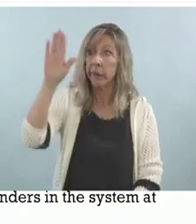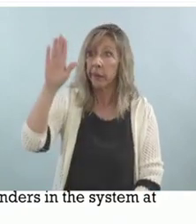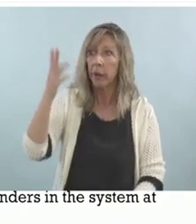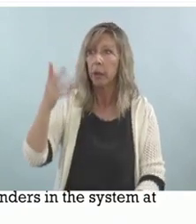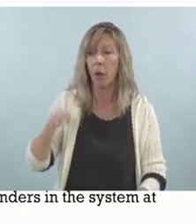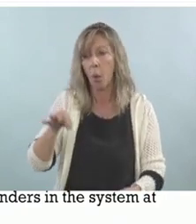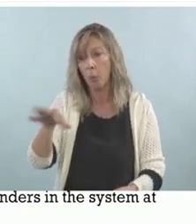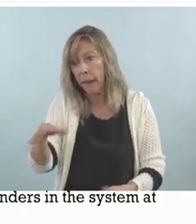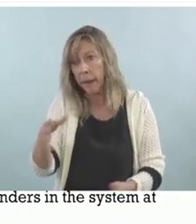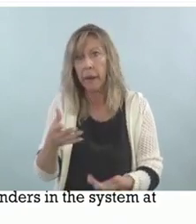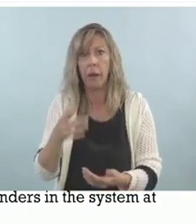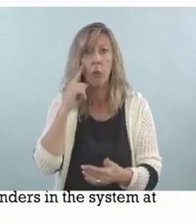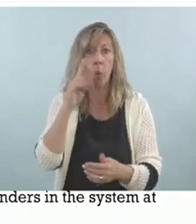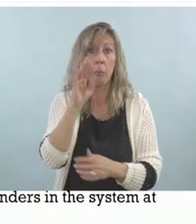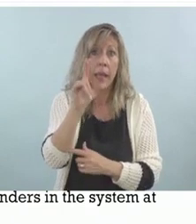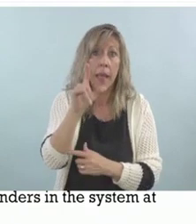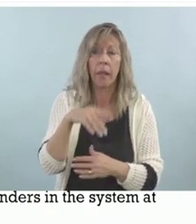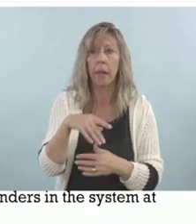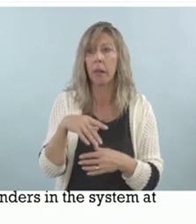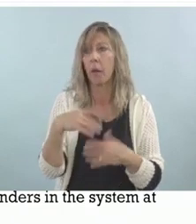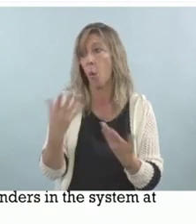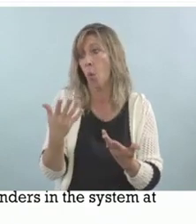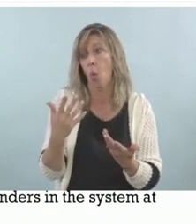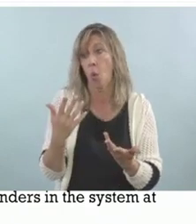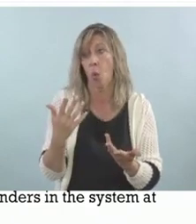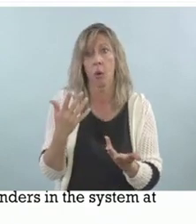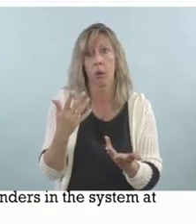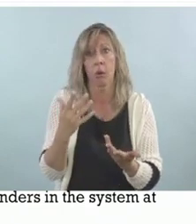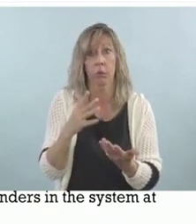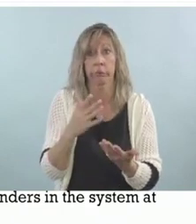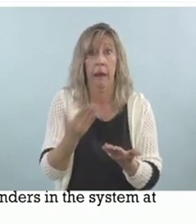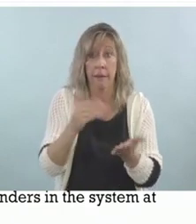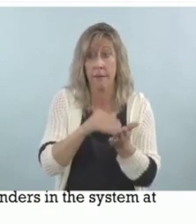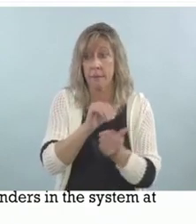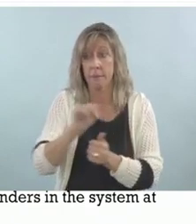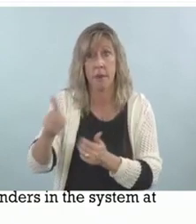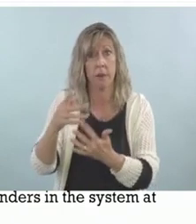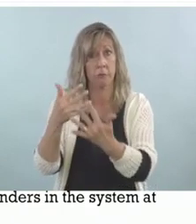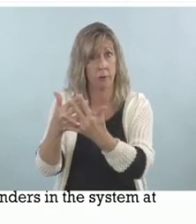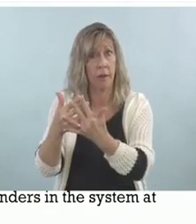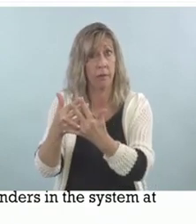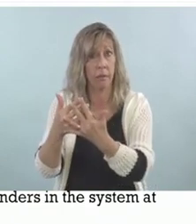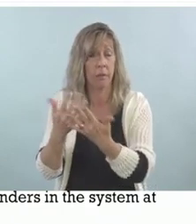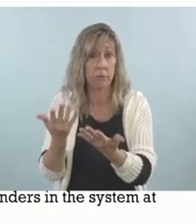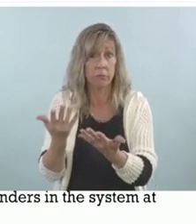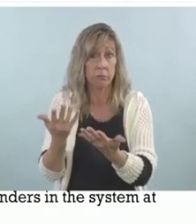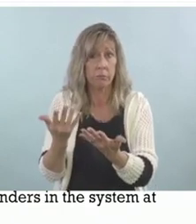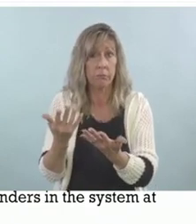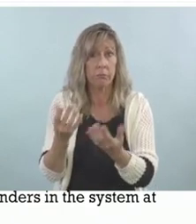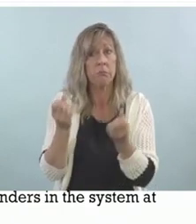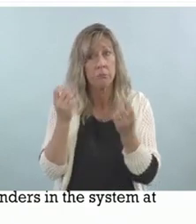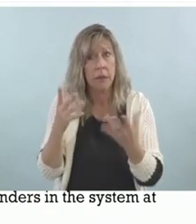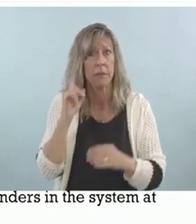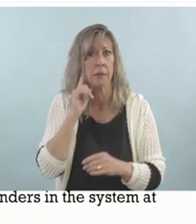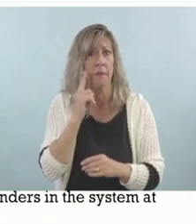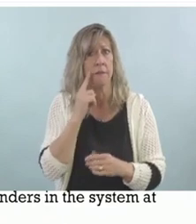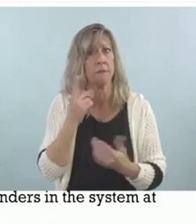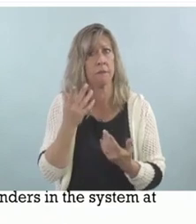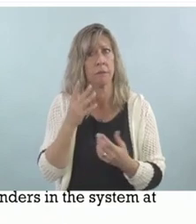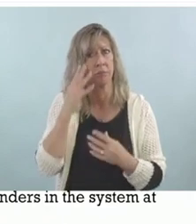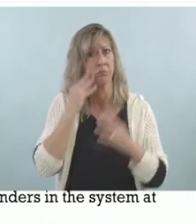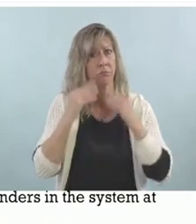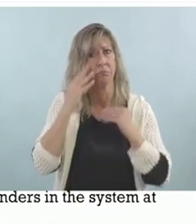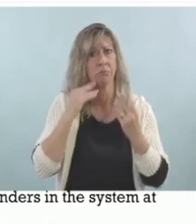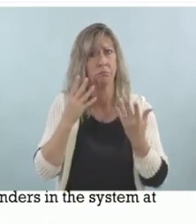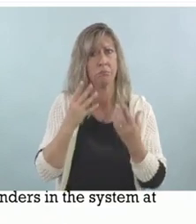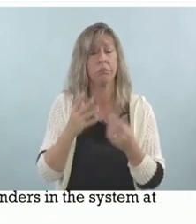post-fail or they have to get locked up again. Deaf people, in general, come from